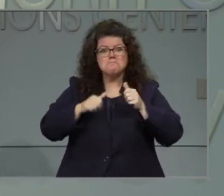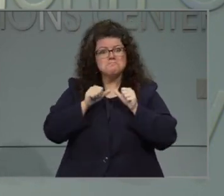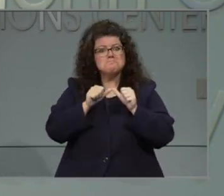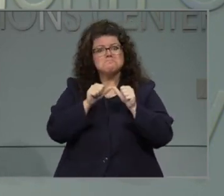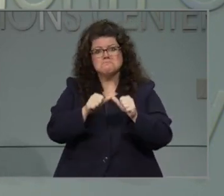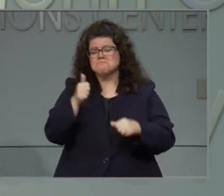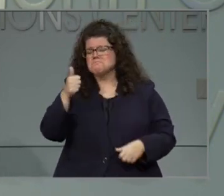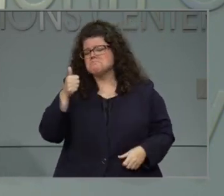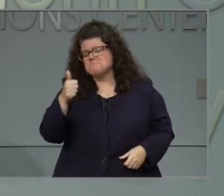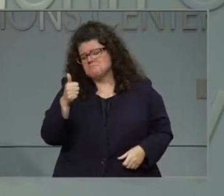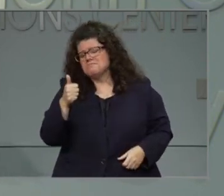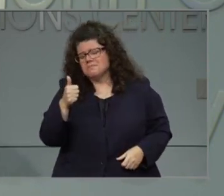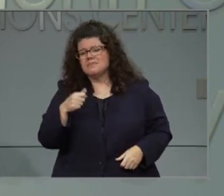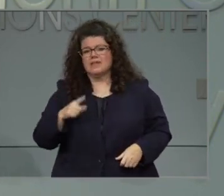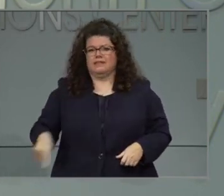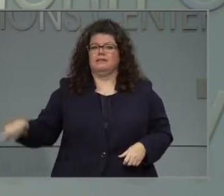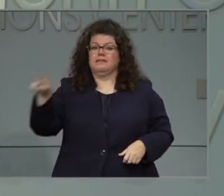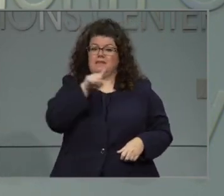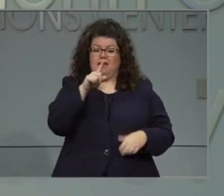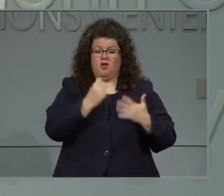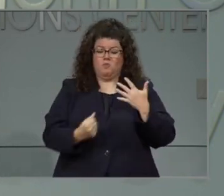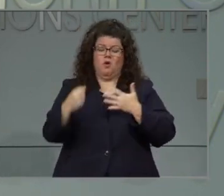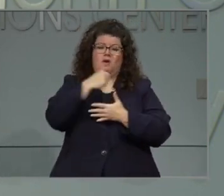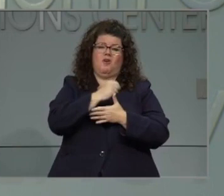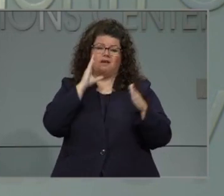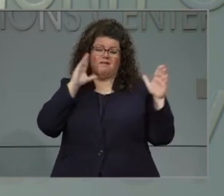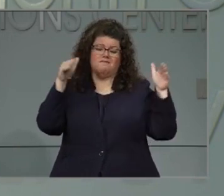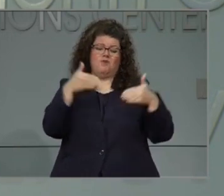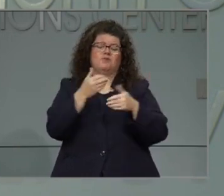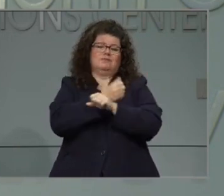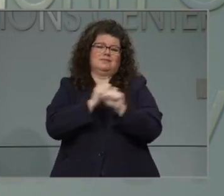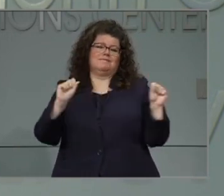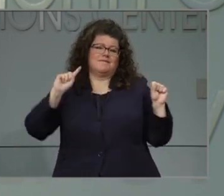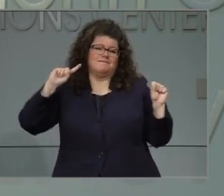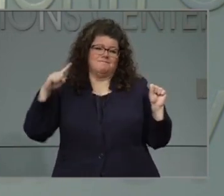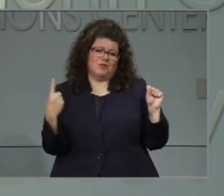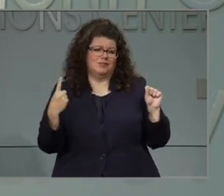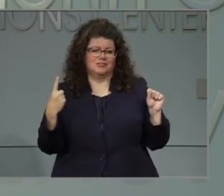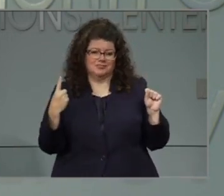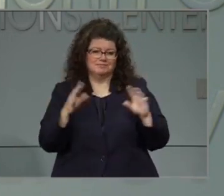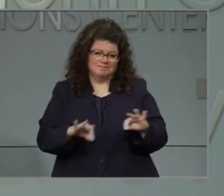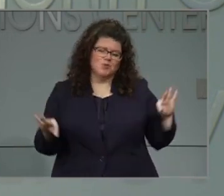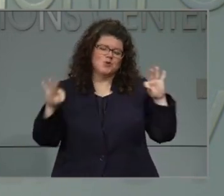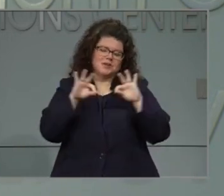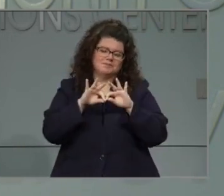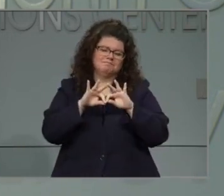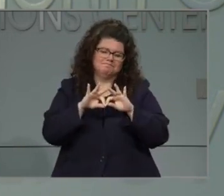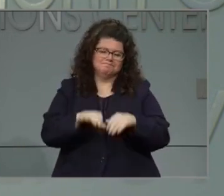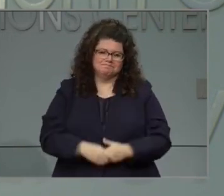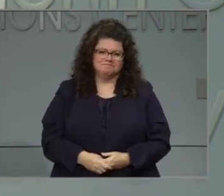we know that they're putting safety first. That's critical. Next question, please.